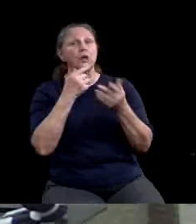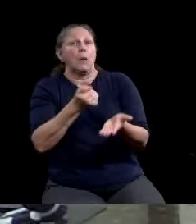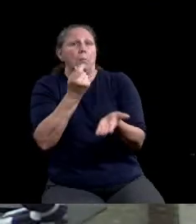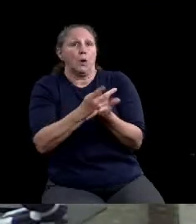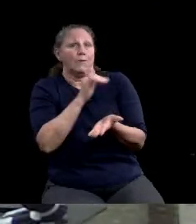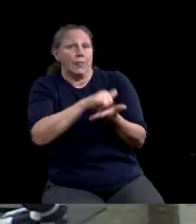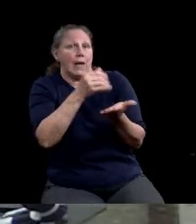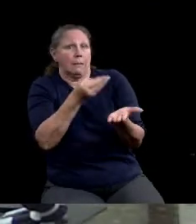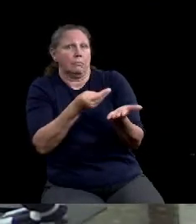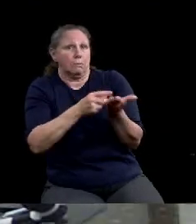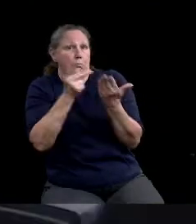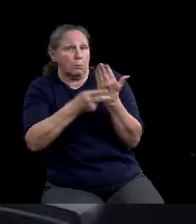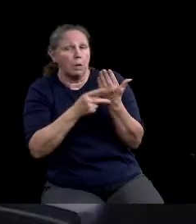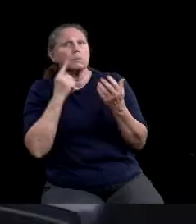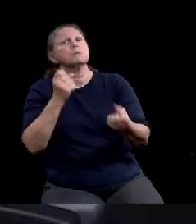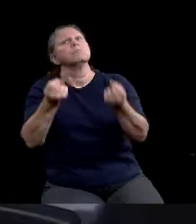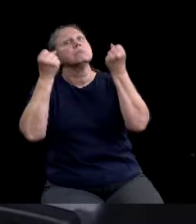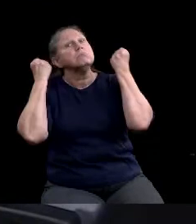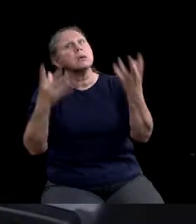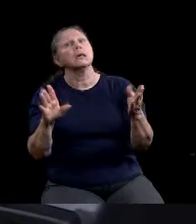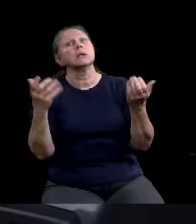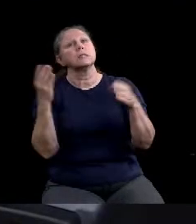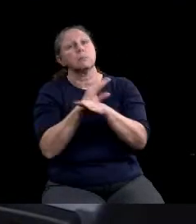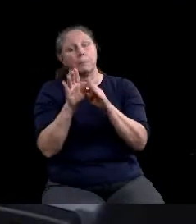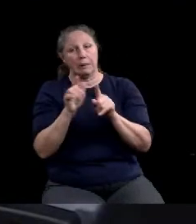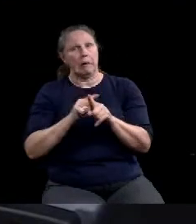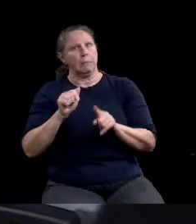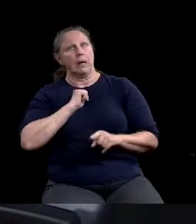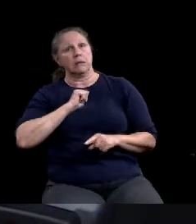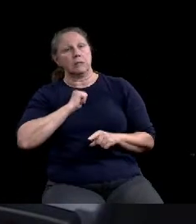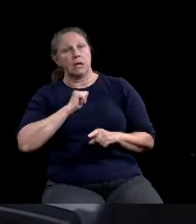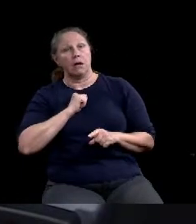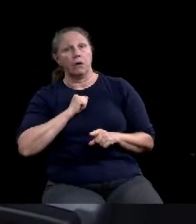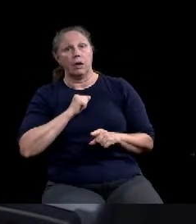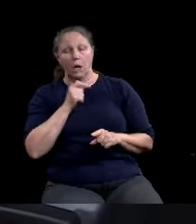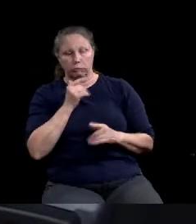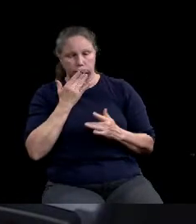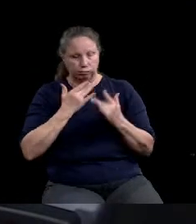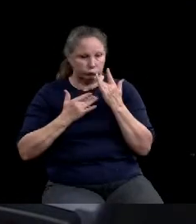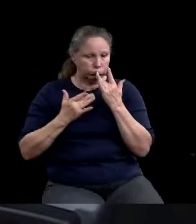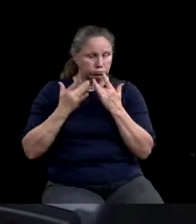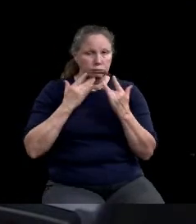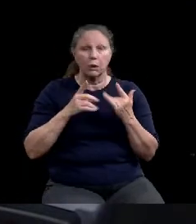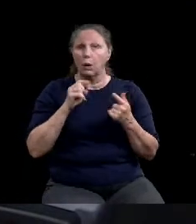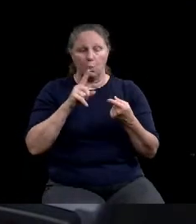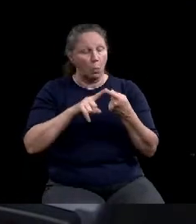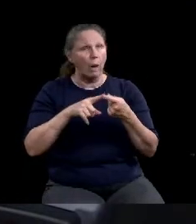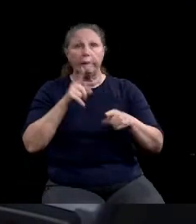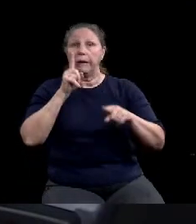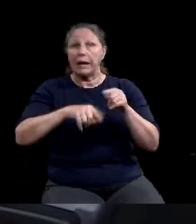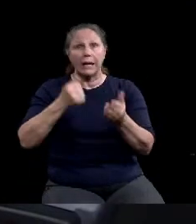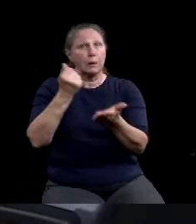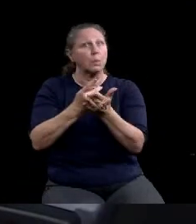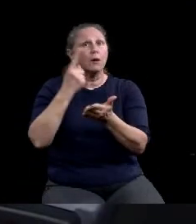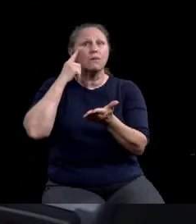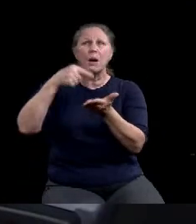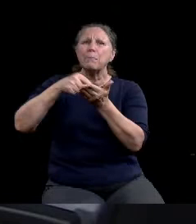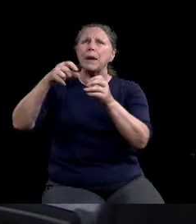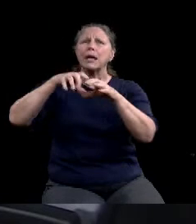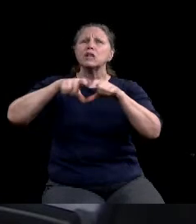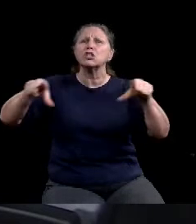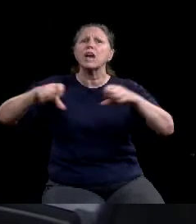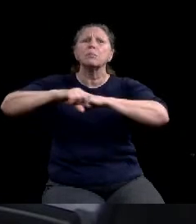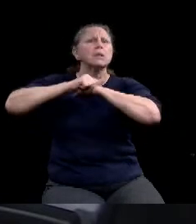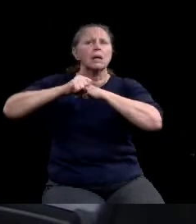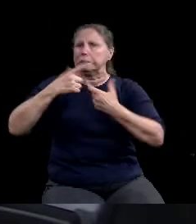like ourselves whom have been either, one, unable to be approved for the paycheck protection program and or have not yet heard back